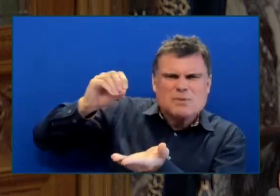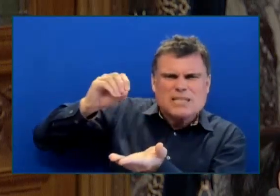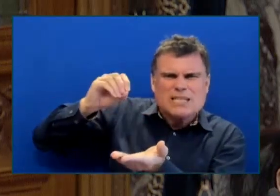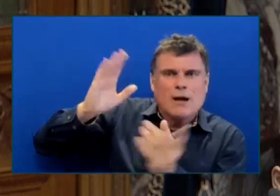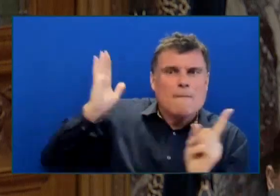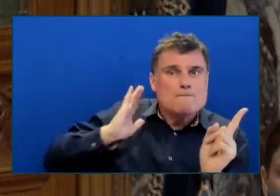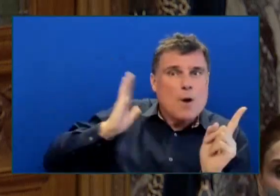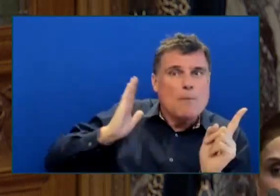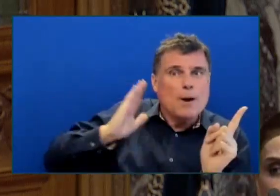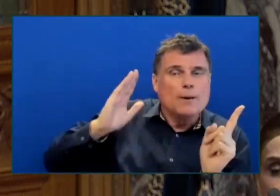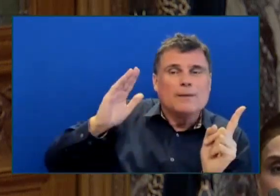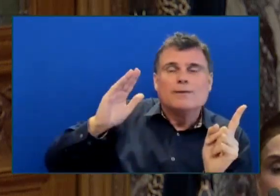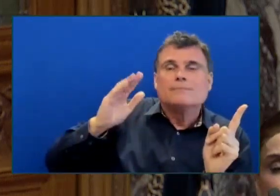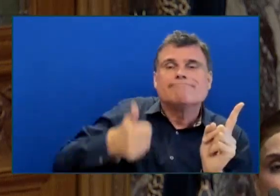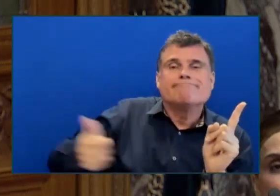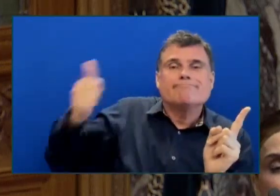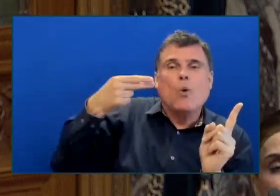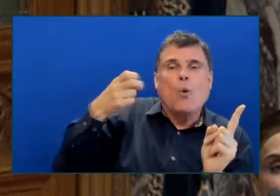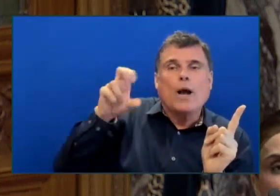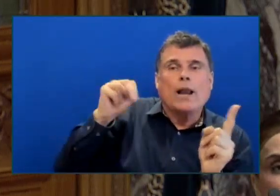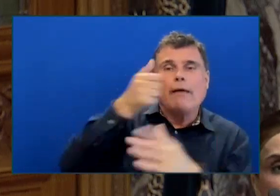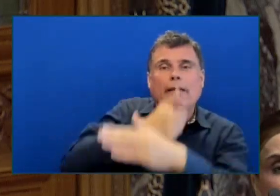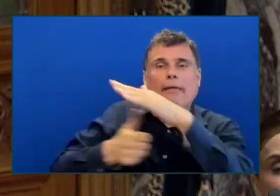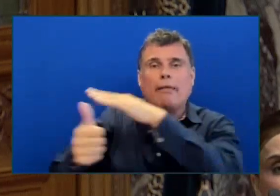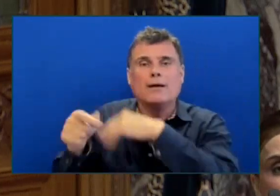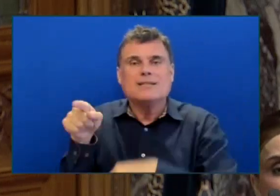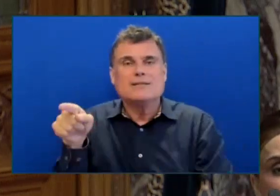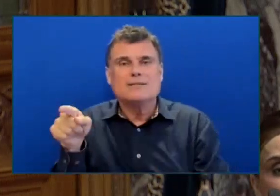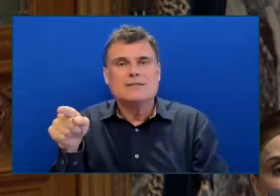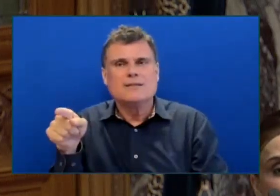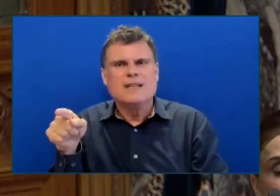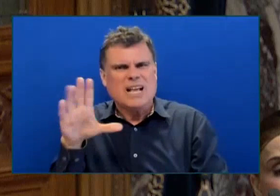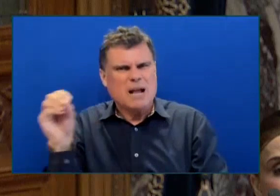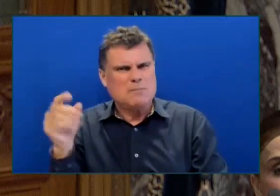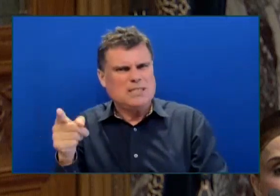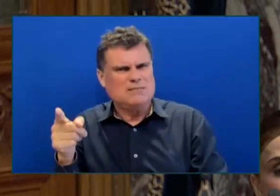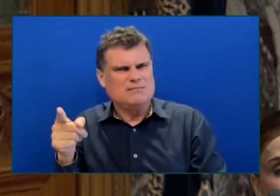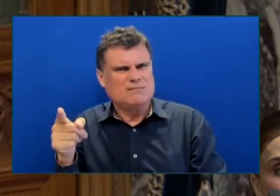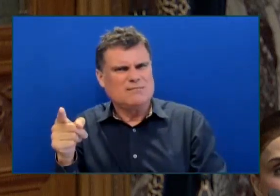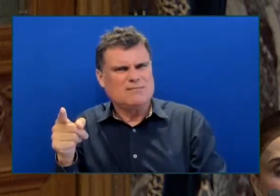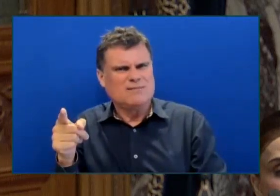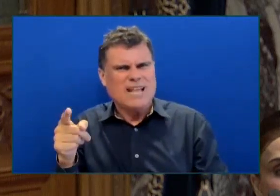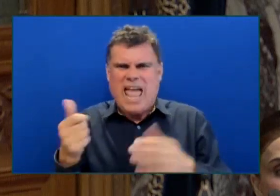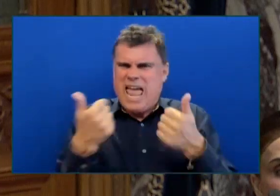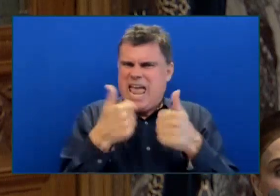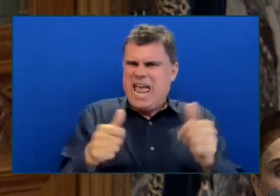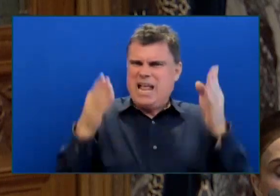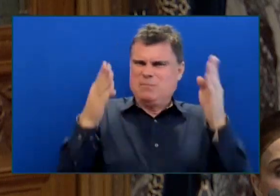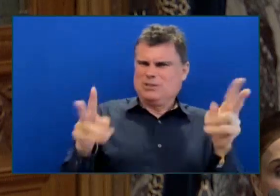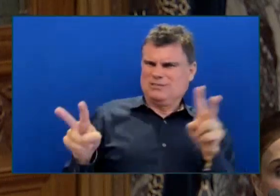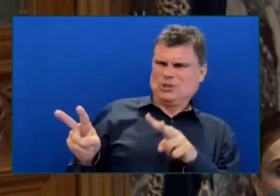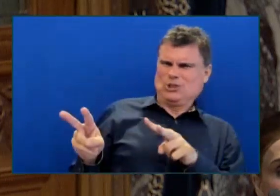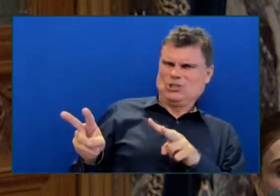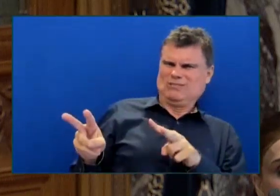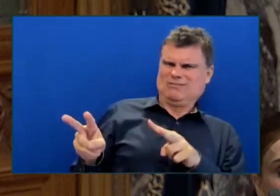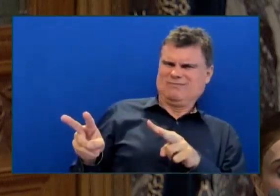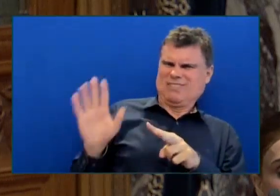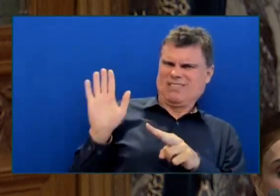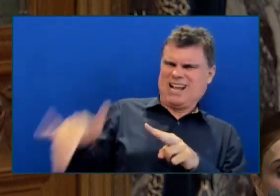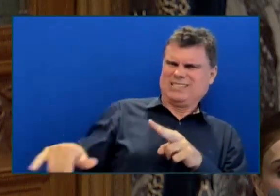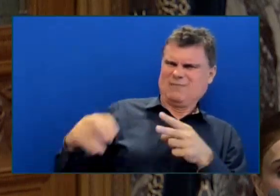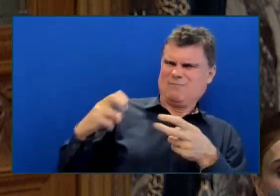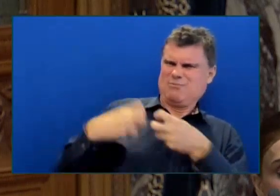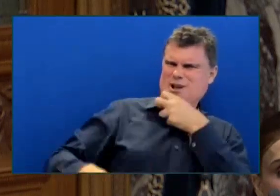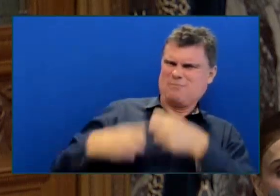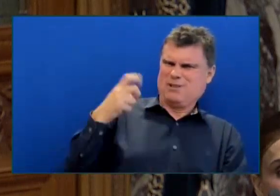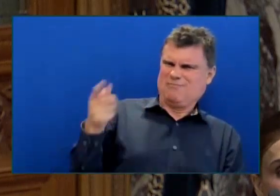person would look at this And see a systemic problem And one that requires a systemic All of government solution And a commitment